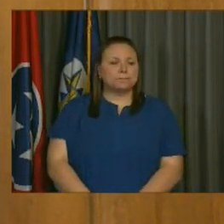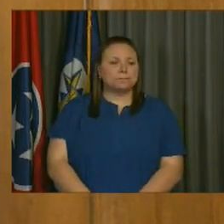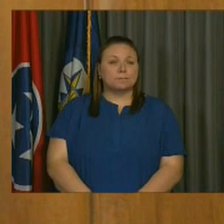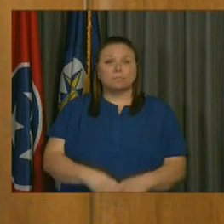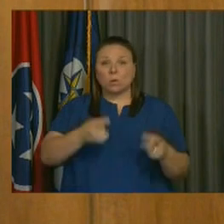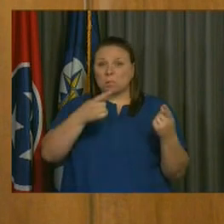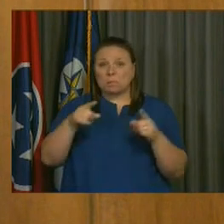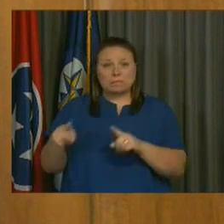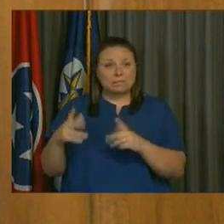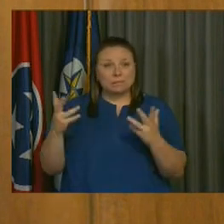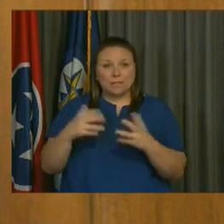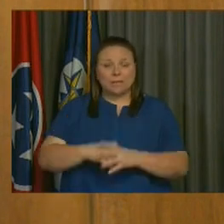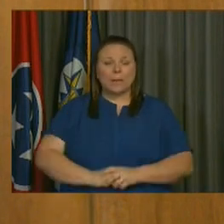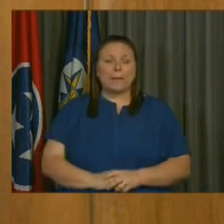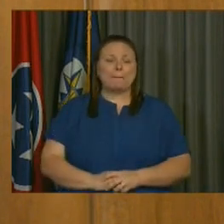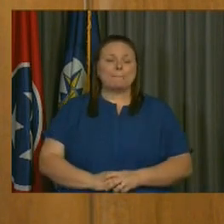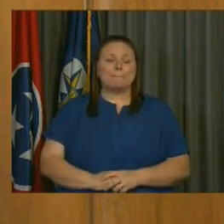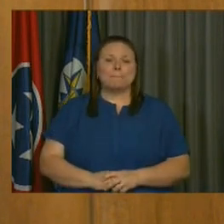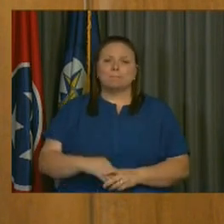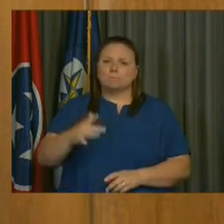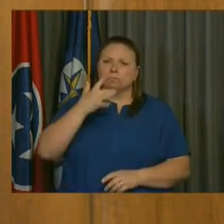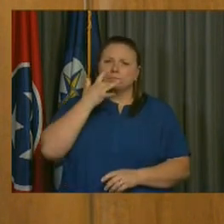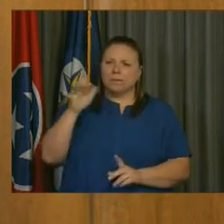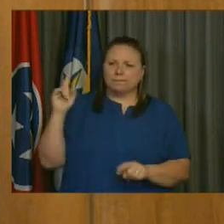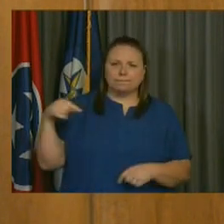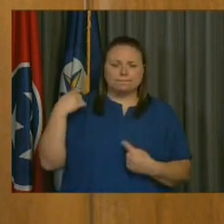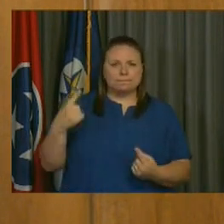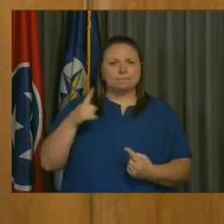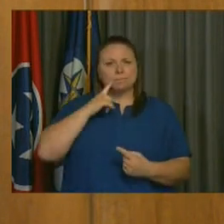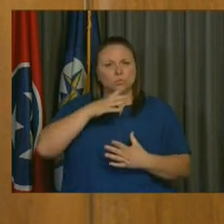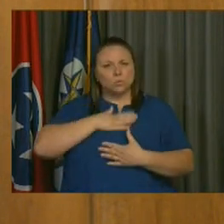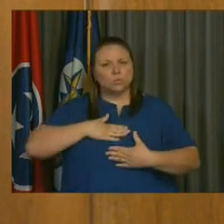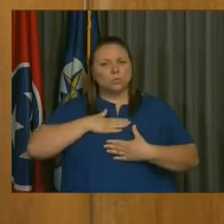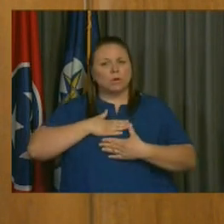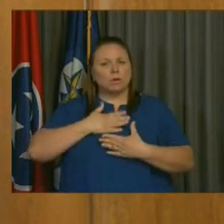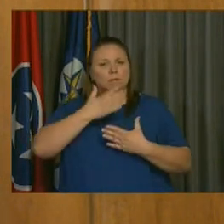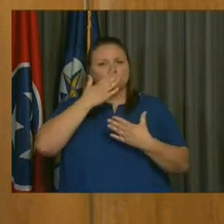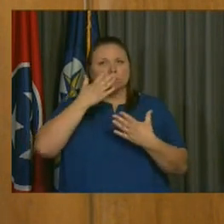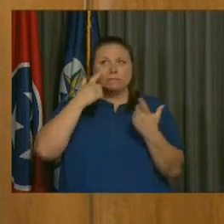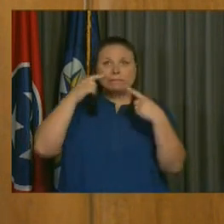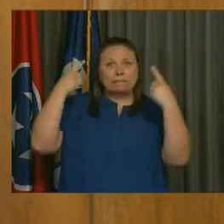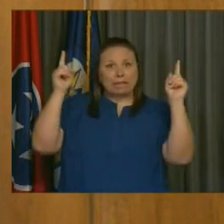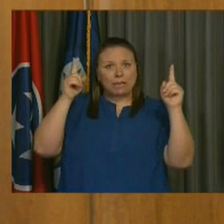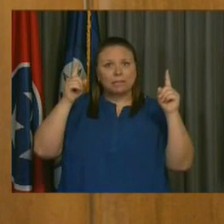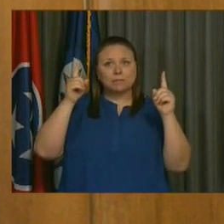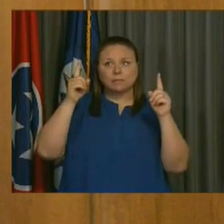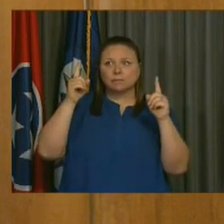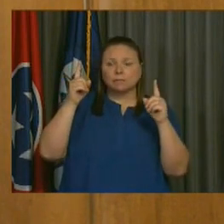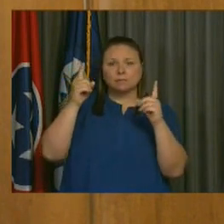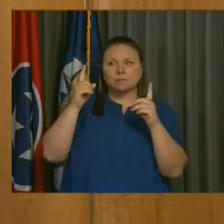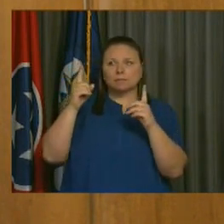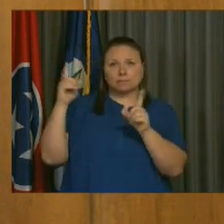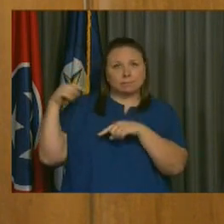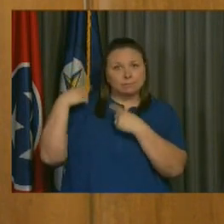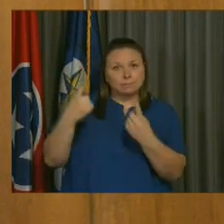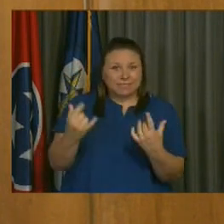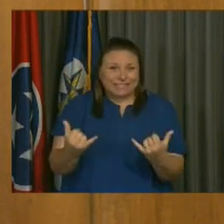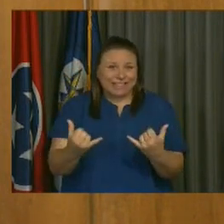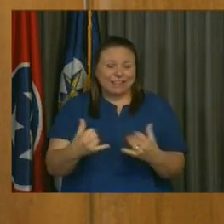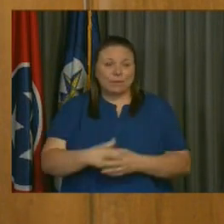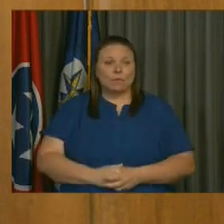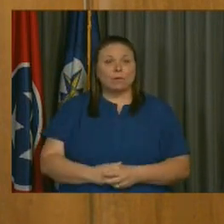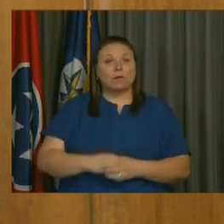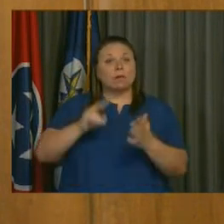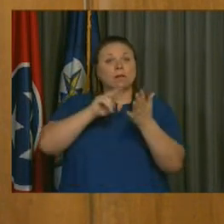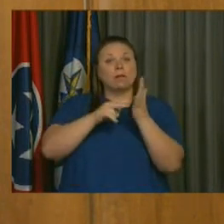what's really happened? We've been very fortunate. We've enjoyed some good success up to this point. And what I mean by that is